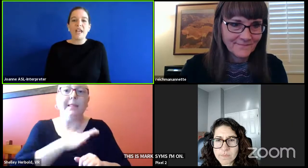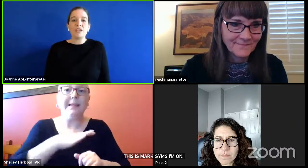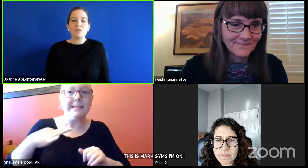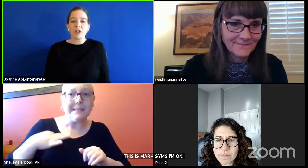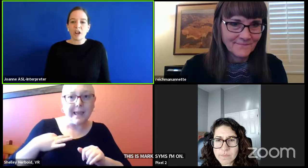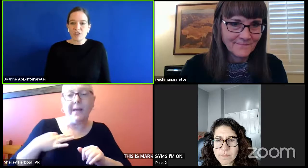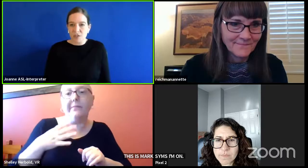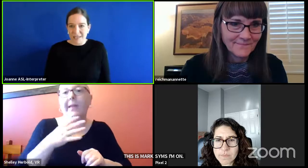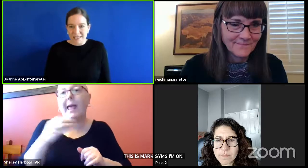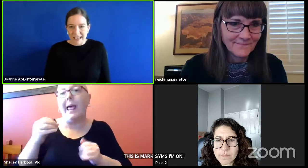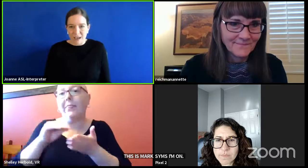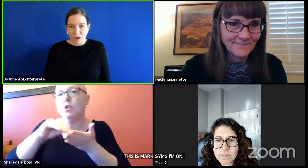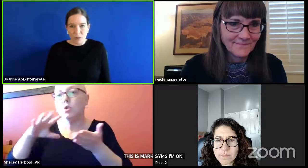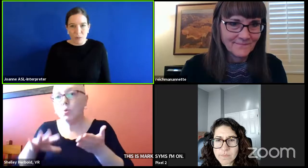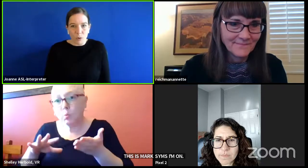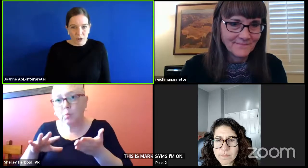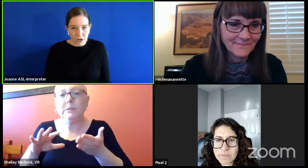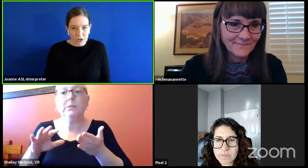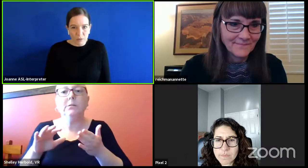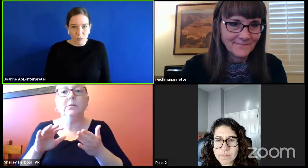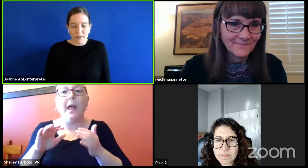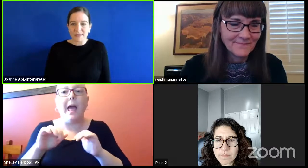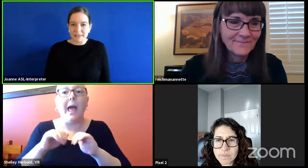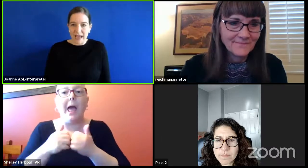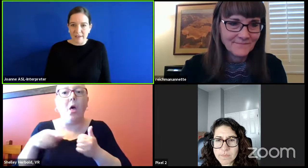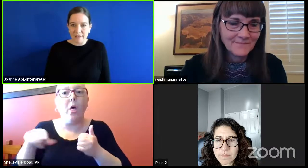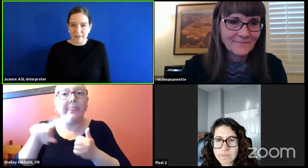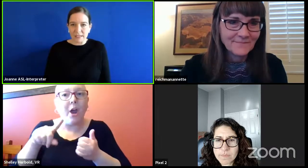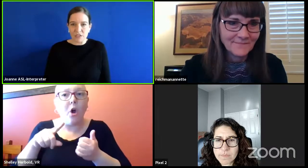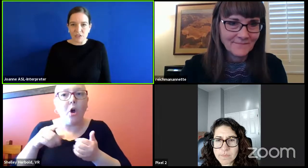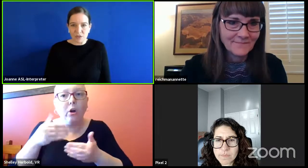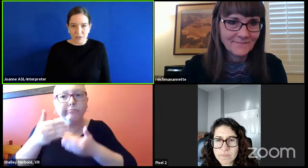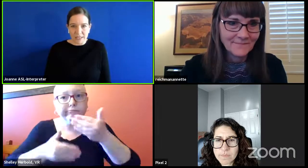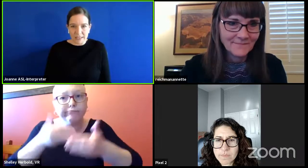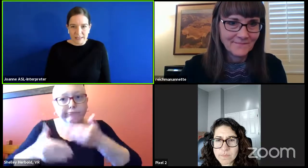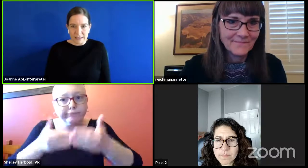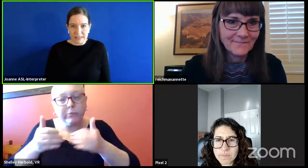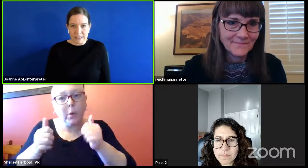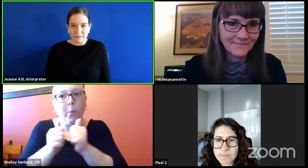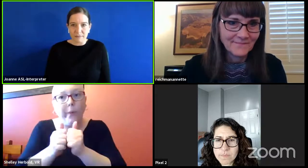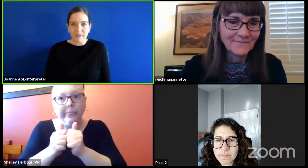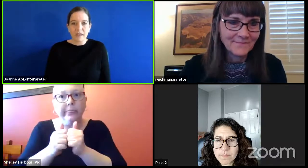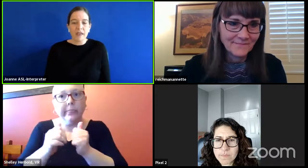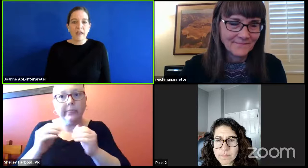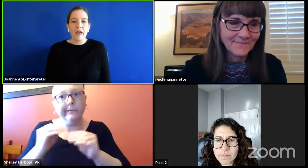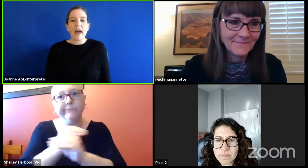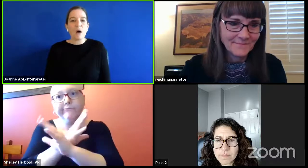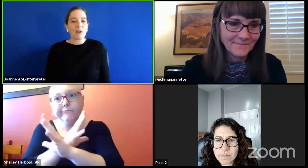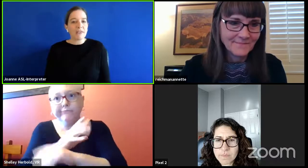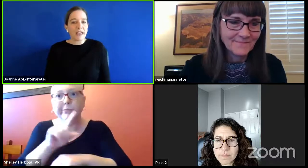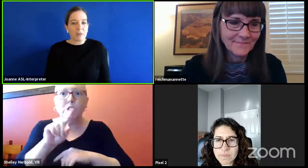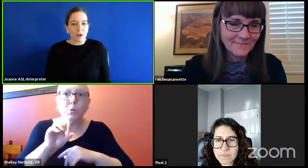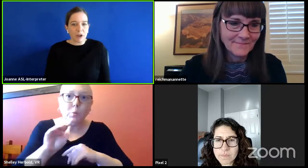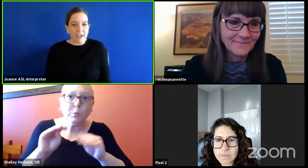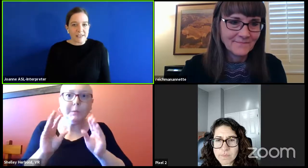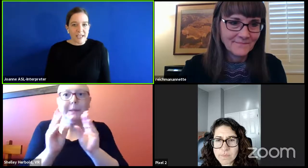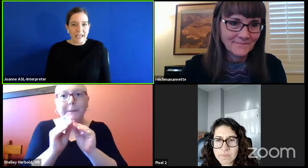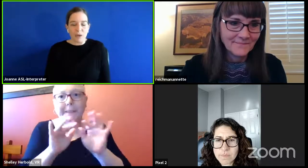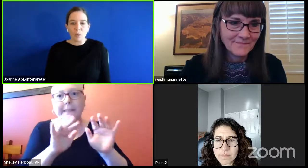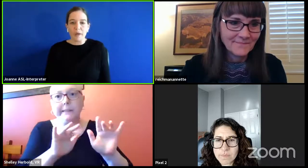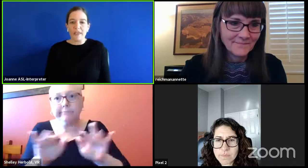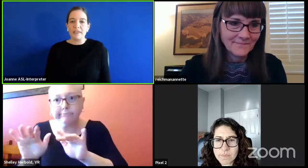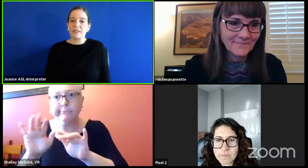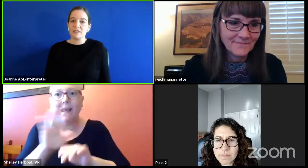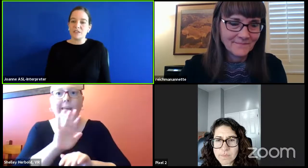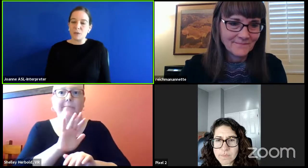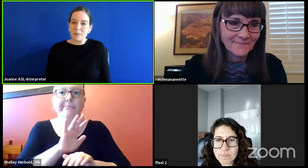in regards to the stay at home order with staff and students? How are they progressing